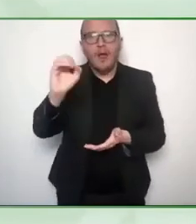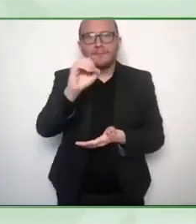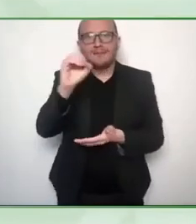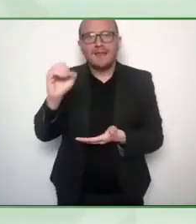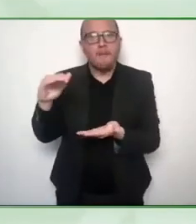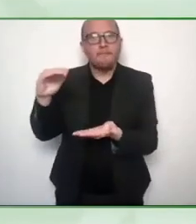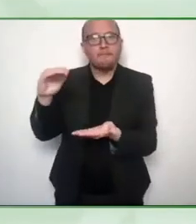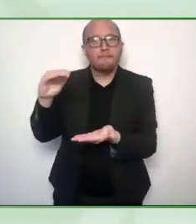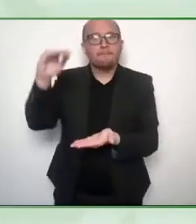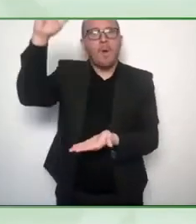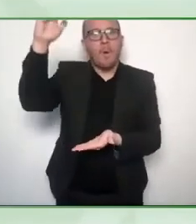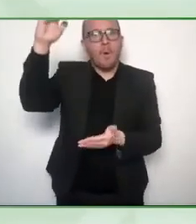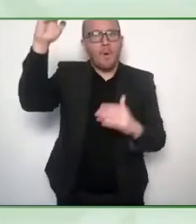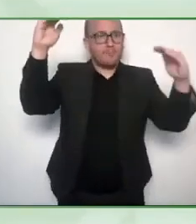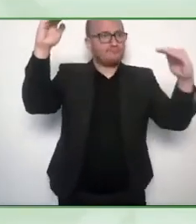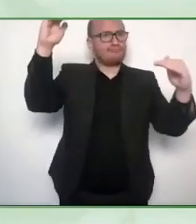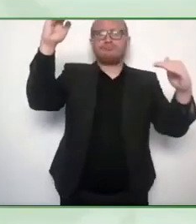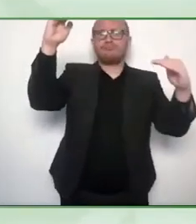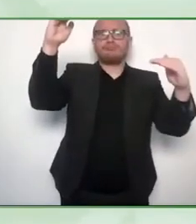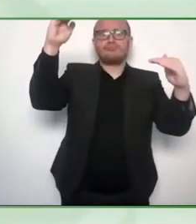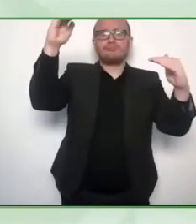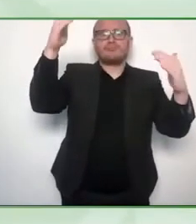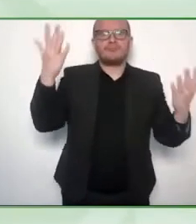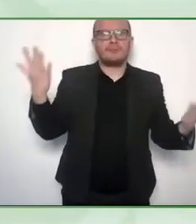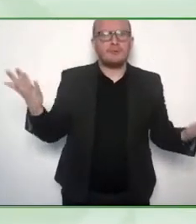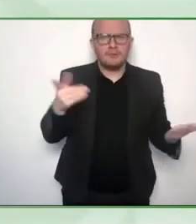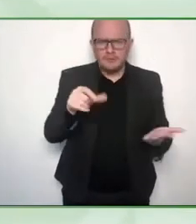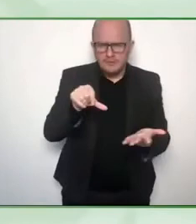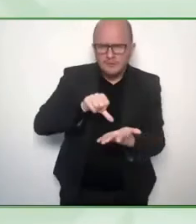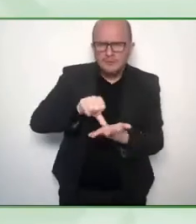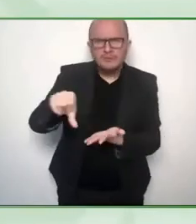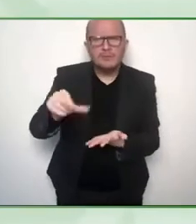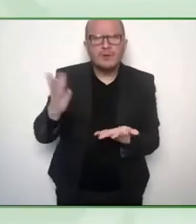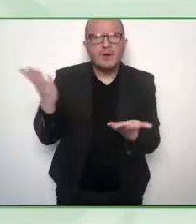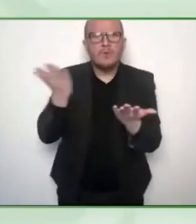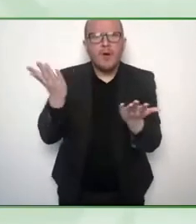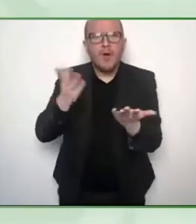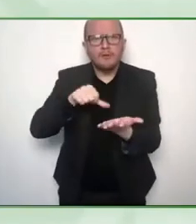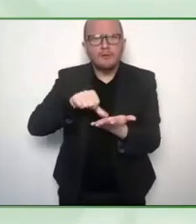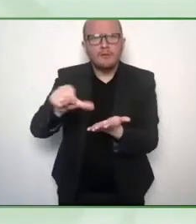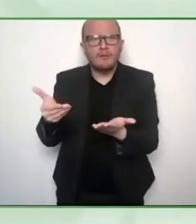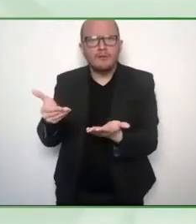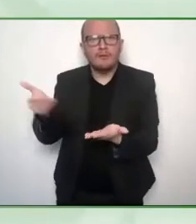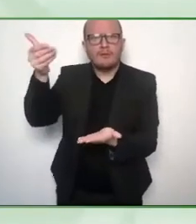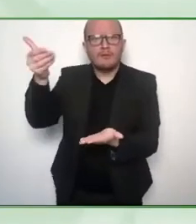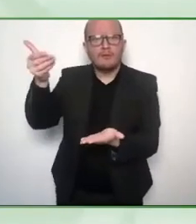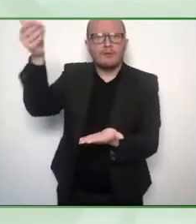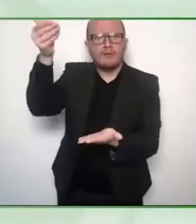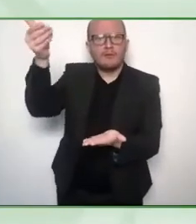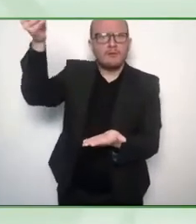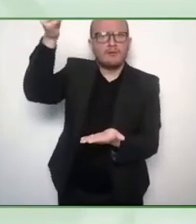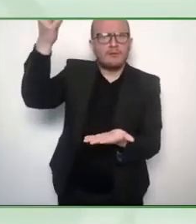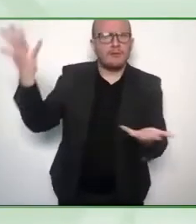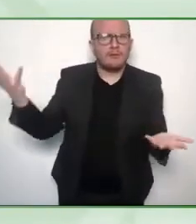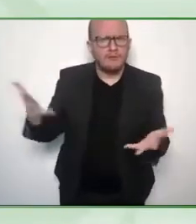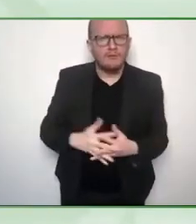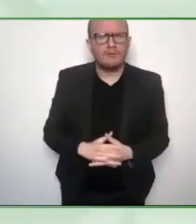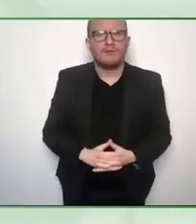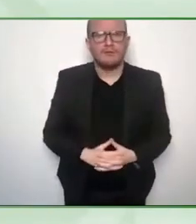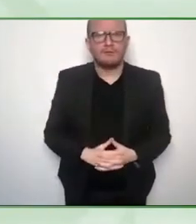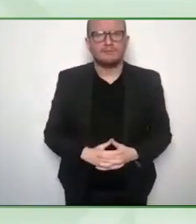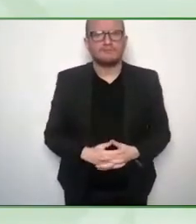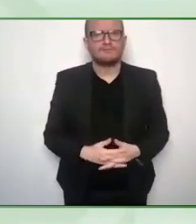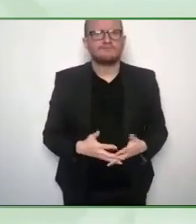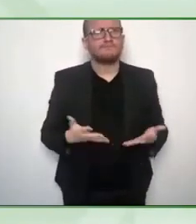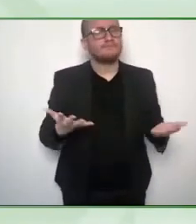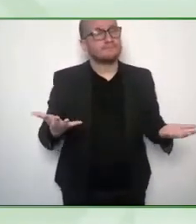that money going to go? Well, that's the I mean, that's the key point. What you're saying is it's good business, not just